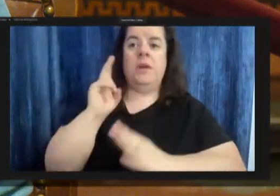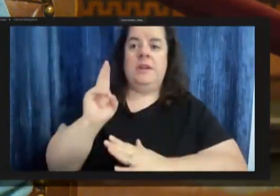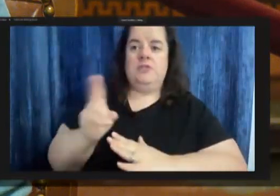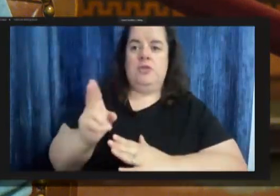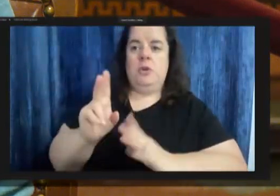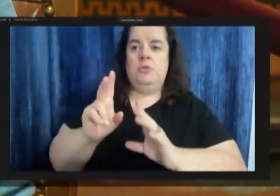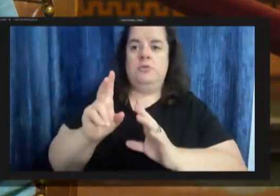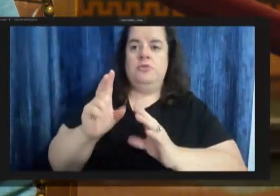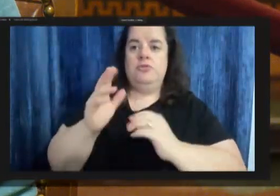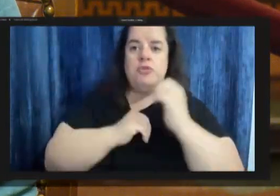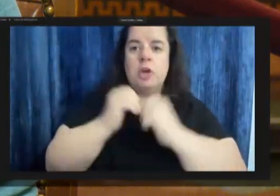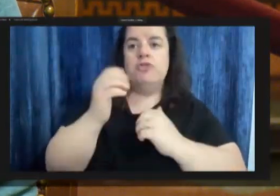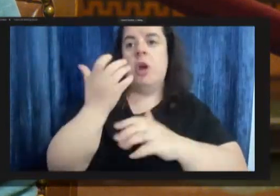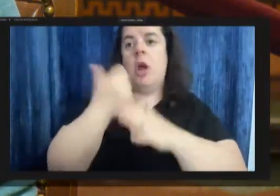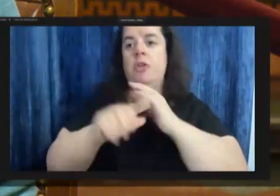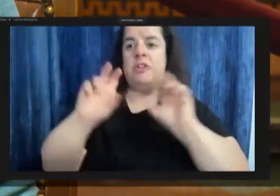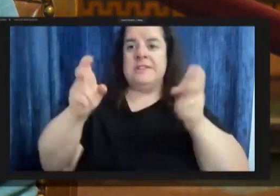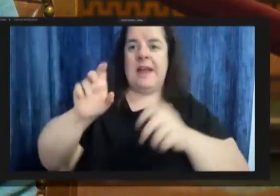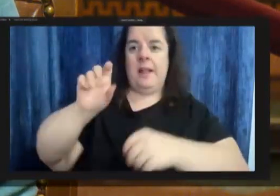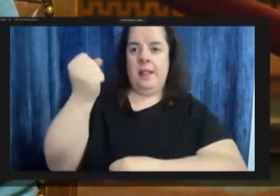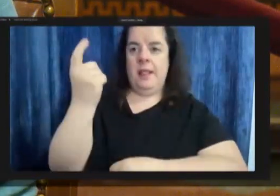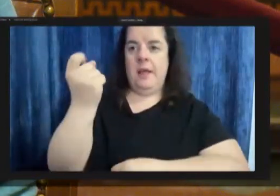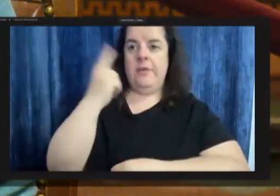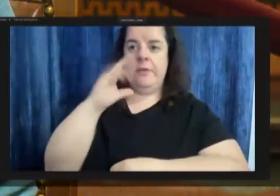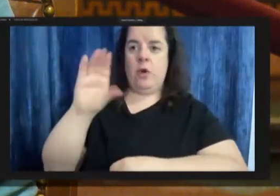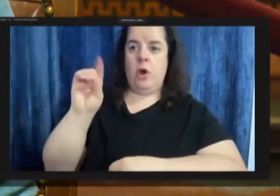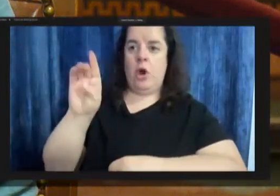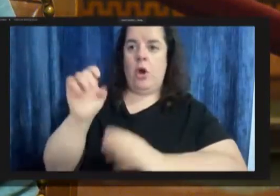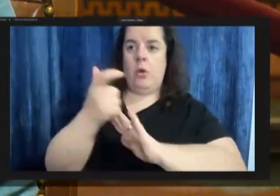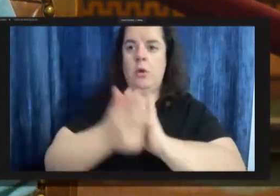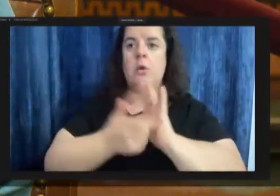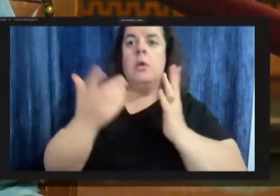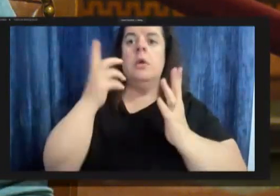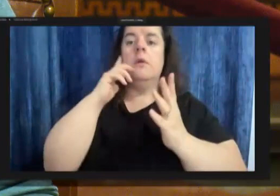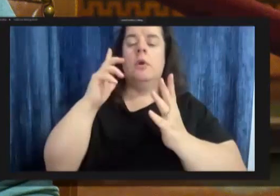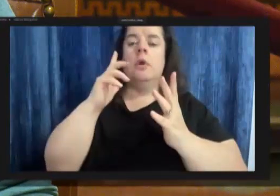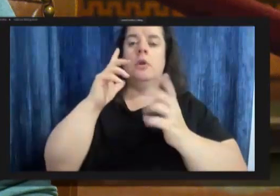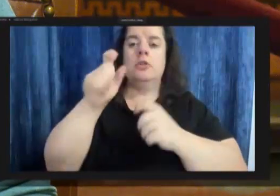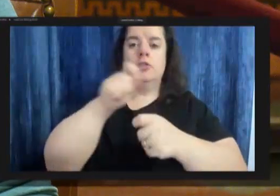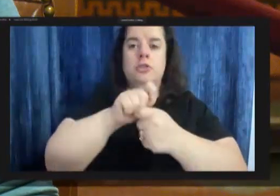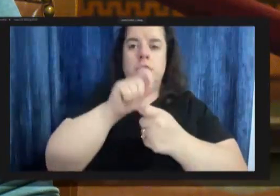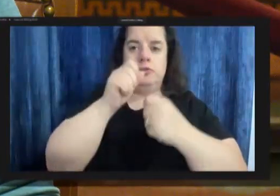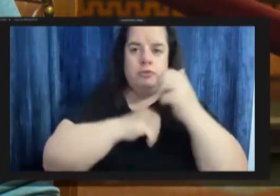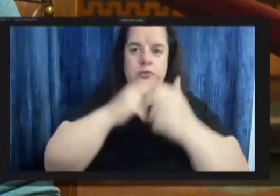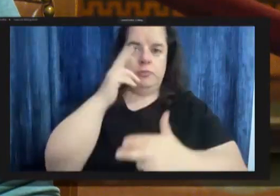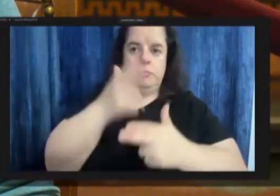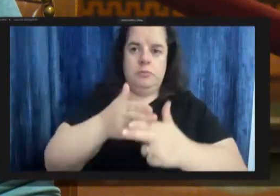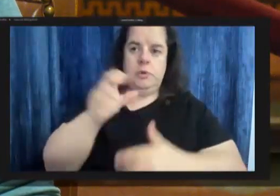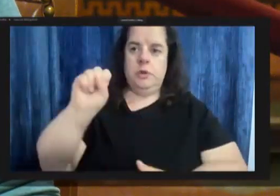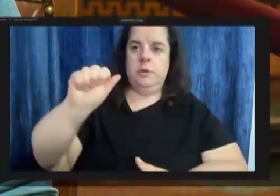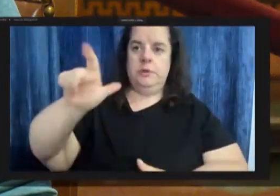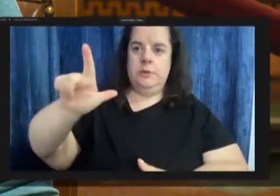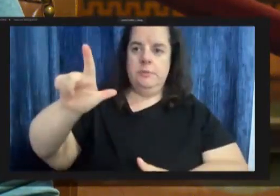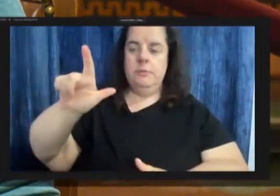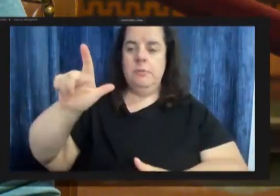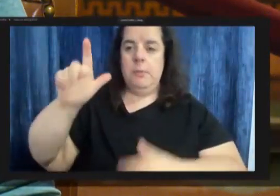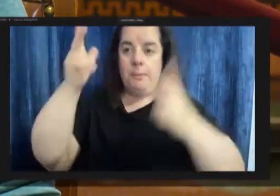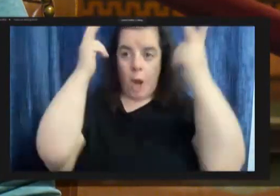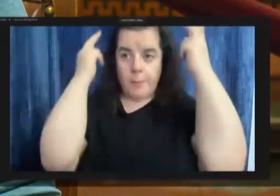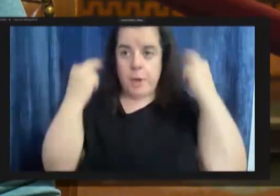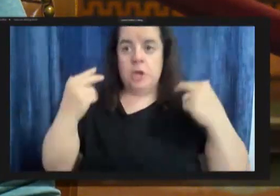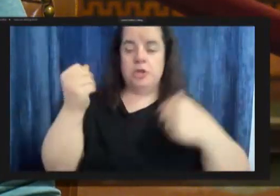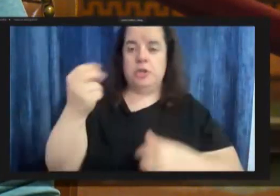structure under title 11 of the code of ordinances that certain structure known as sal's barbershop located at